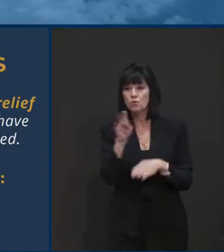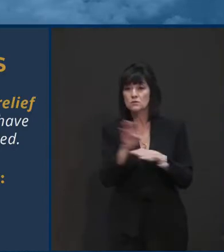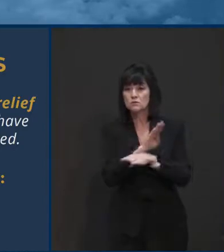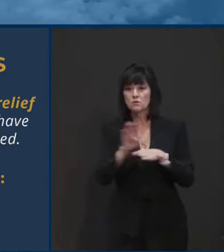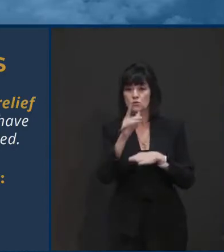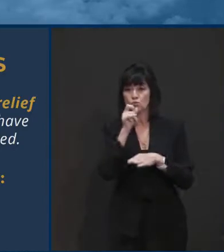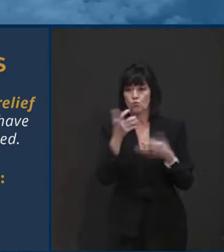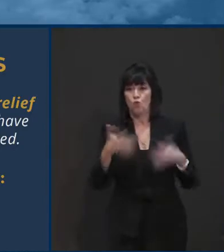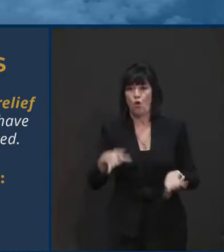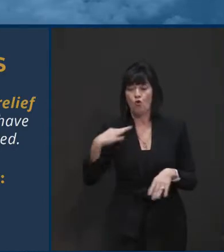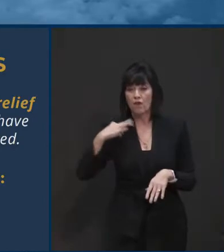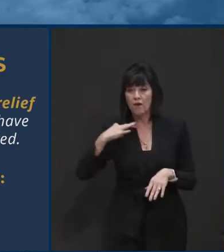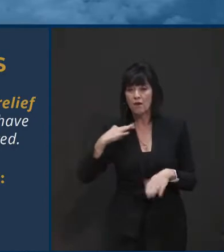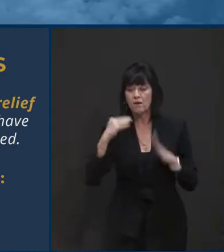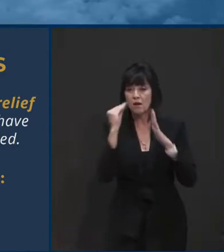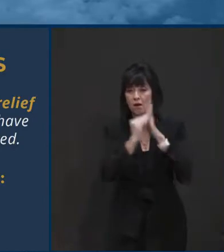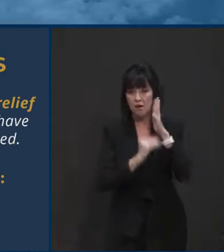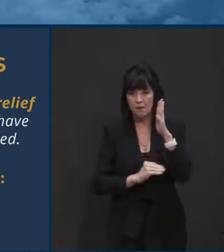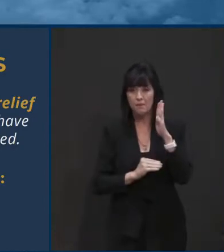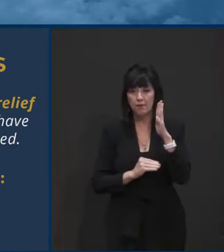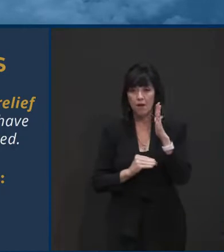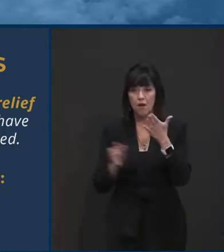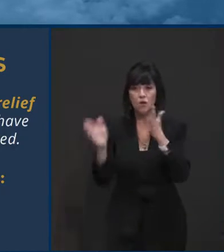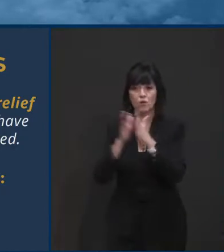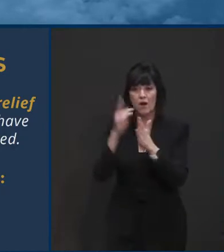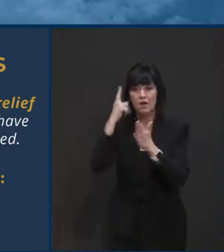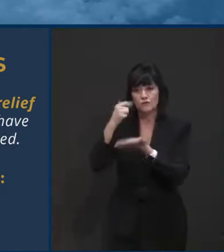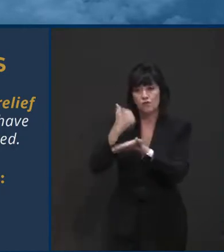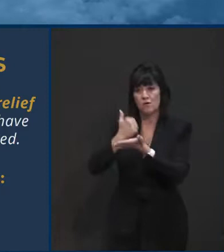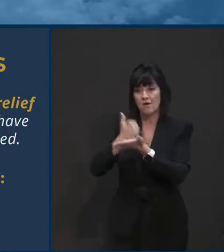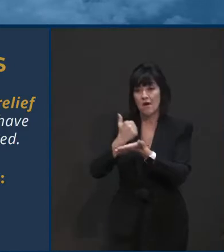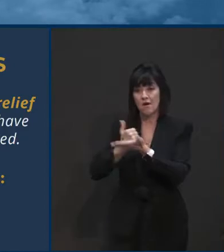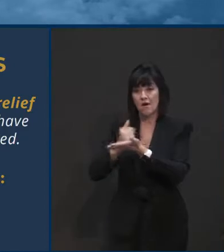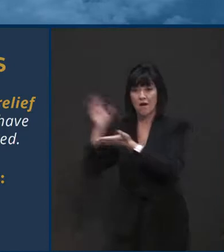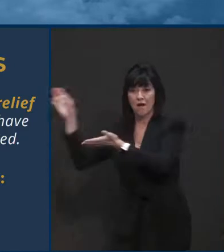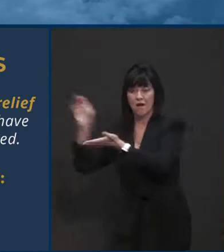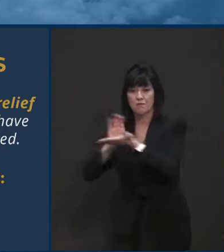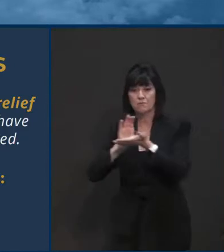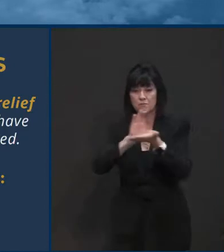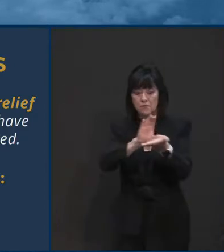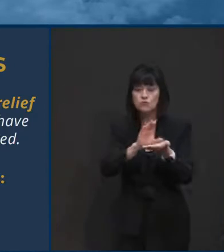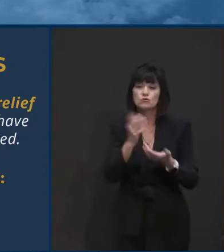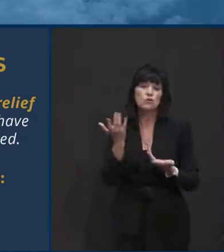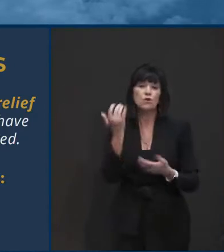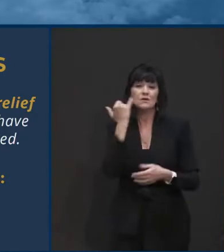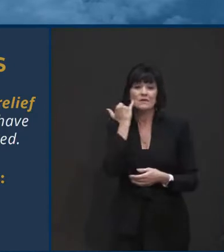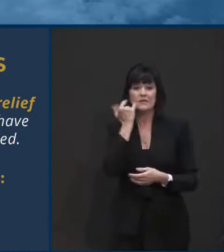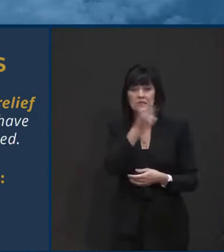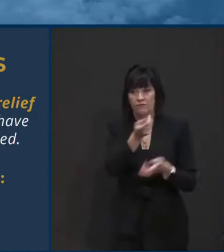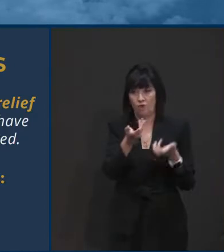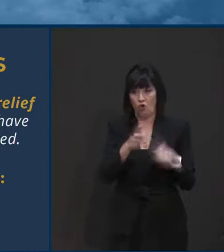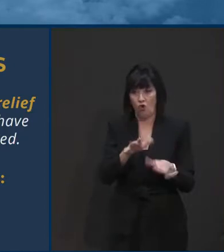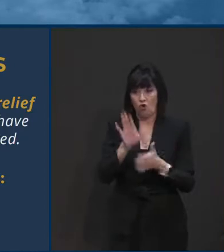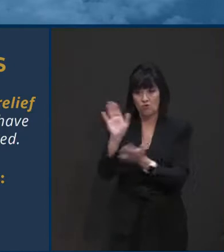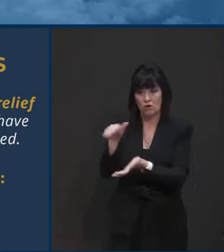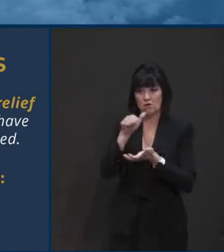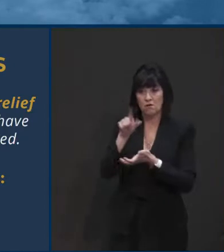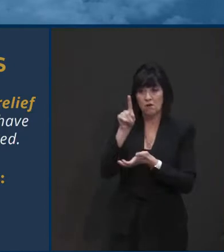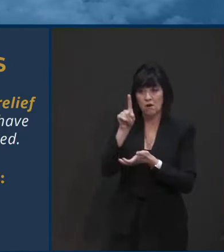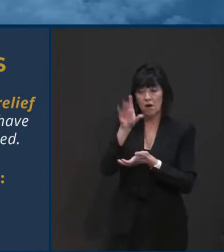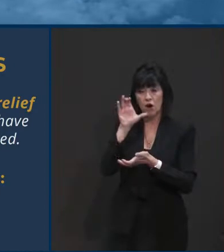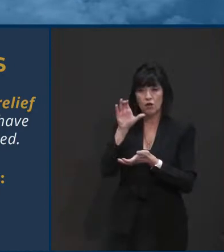grant as a restaurant to double the original grant amount. So if they got $100,000 in the first, uh,